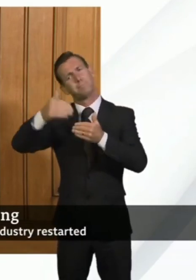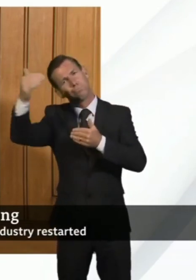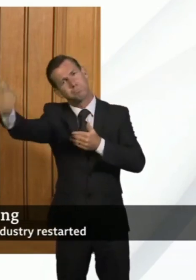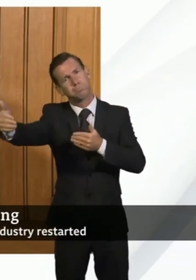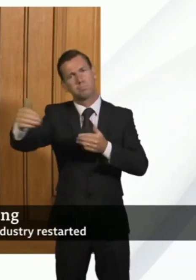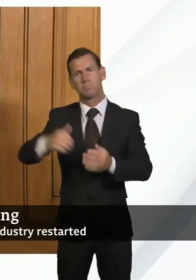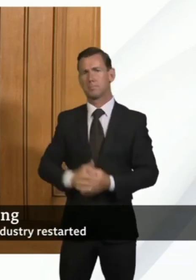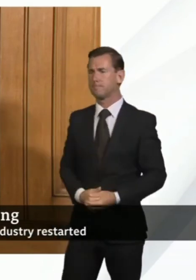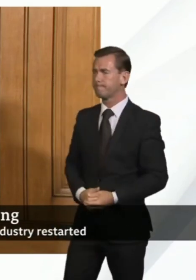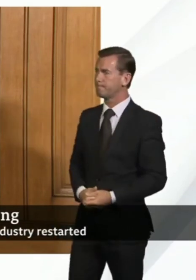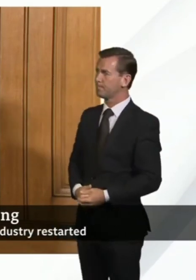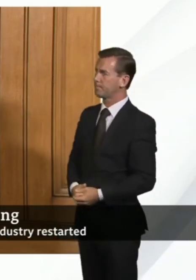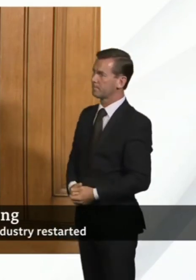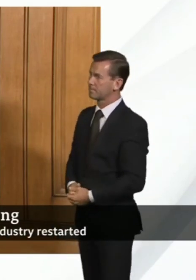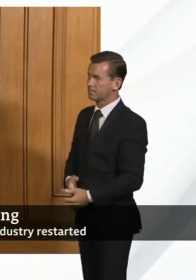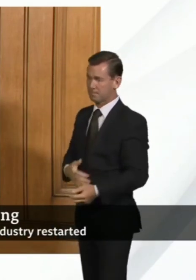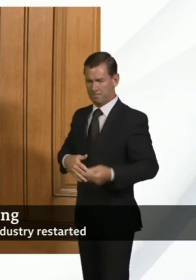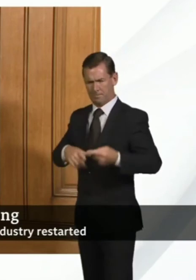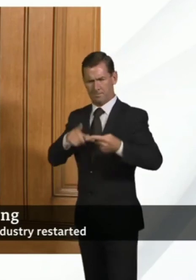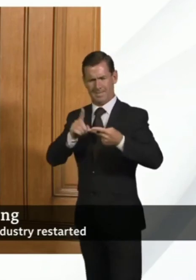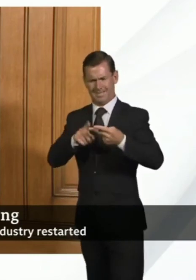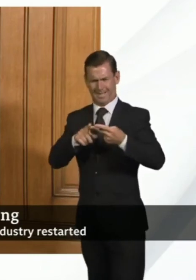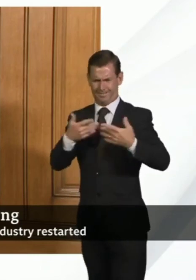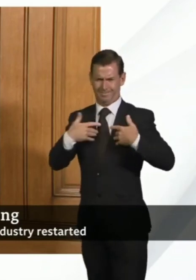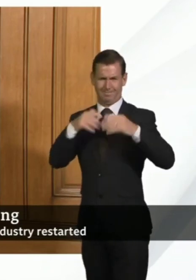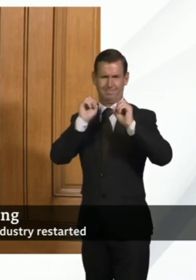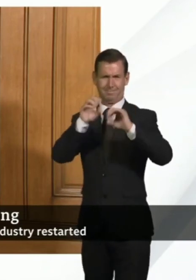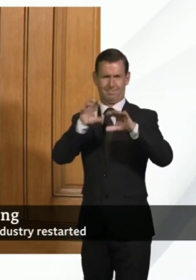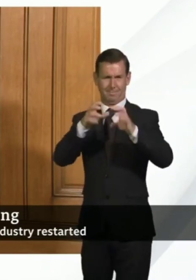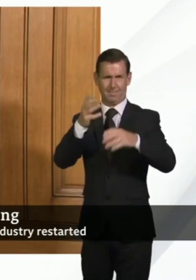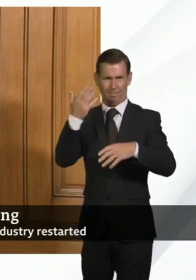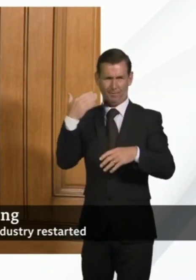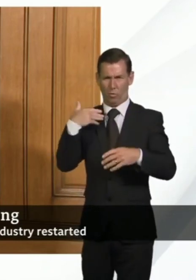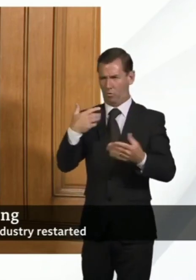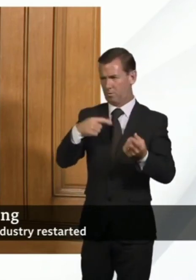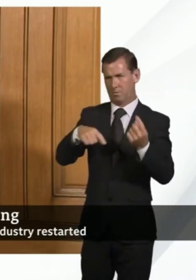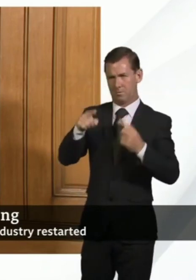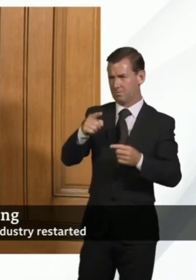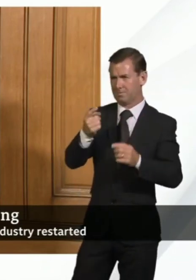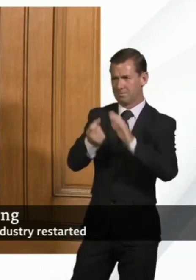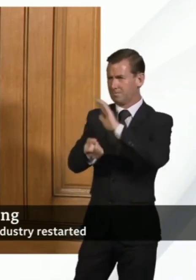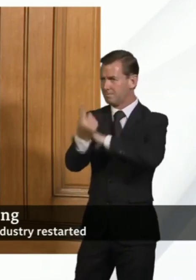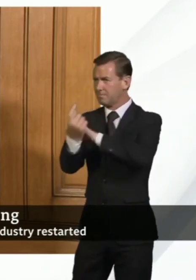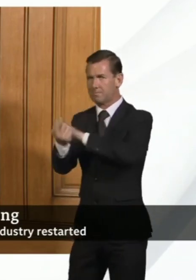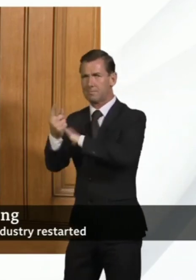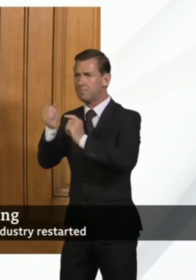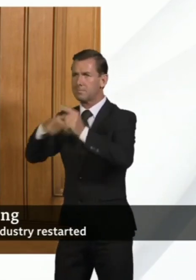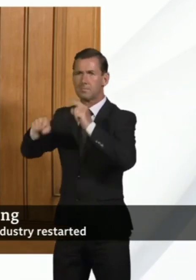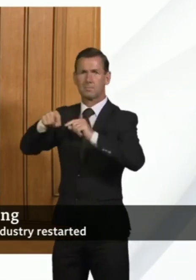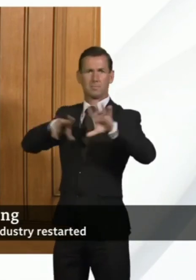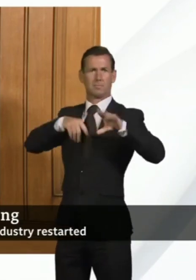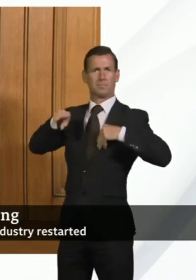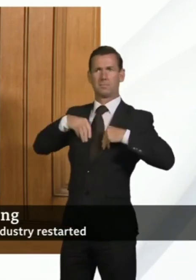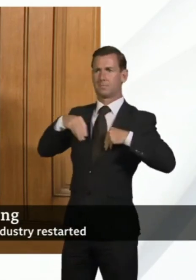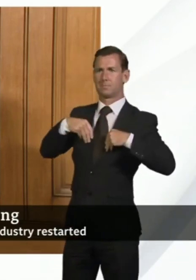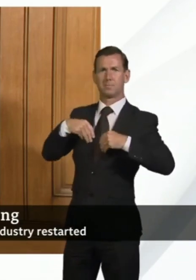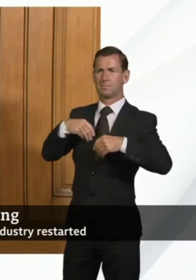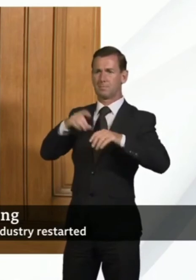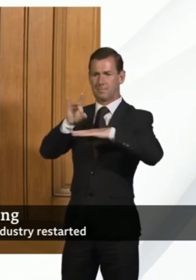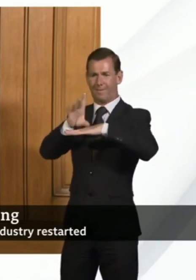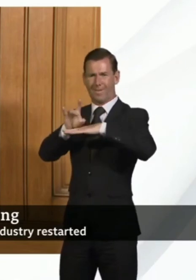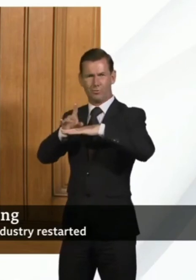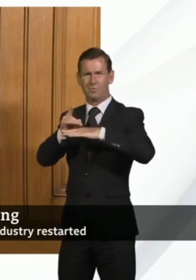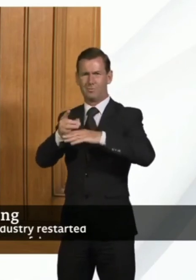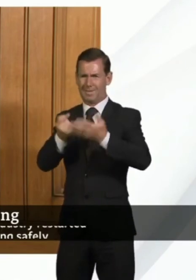said before it's it's usual in infections and in epidemics to see variation by geography so for